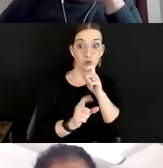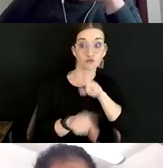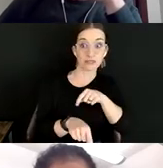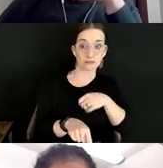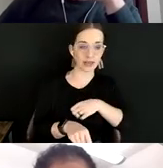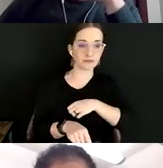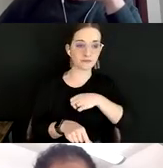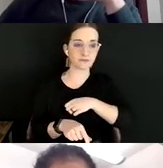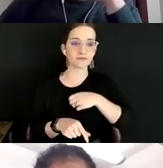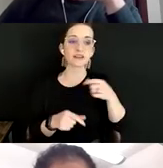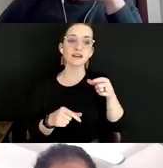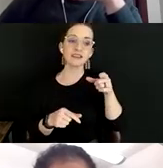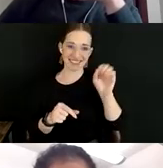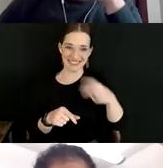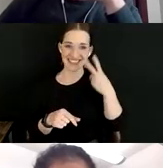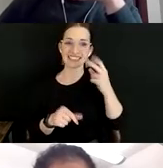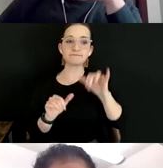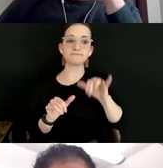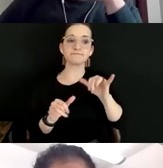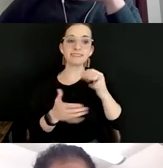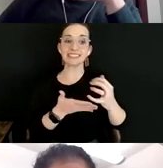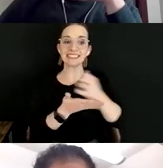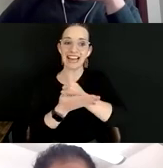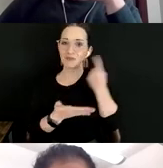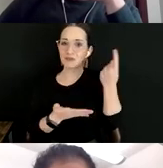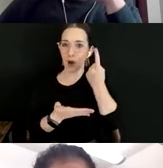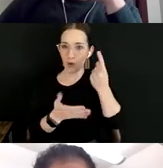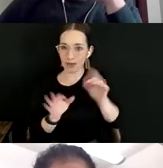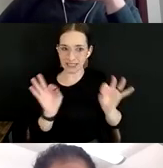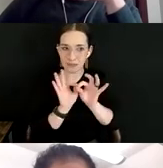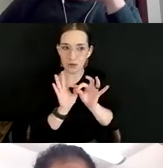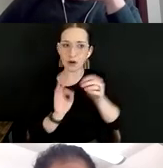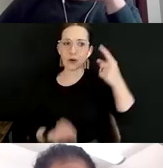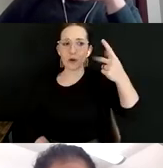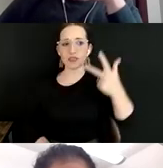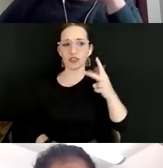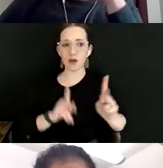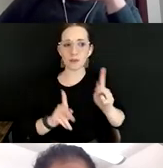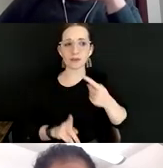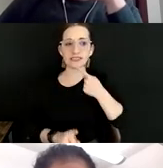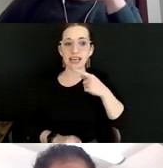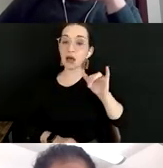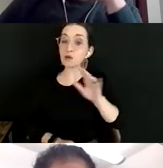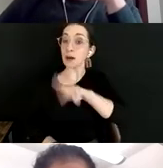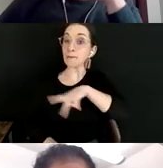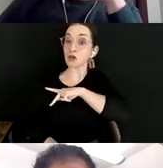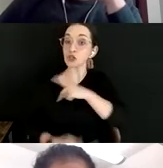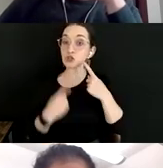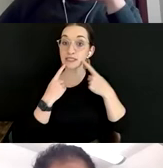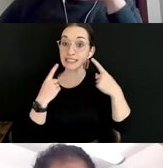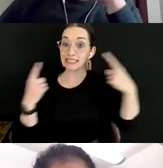salary was always important with over a third of respondents saying it was a personal success metric before COVID.